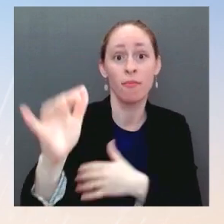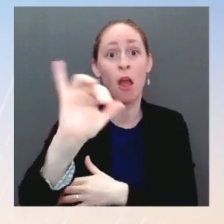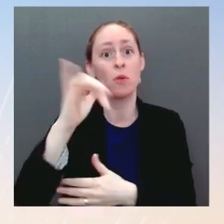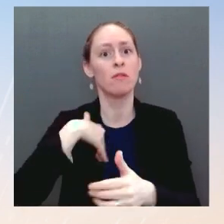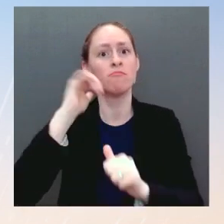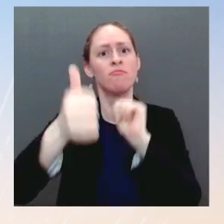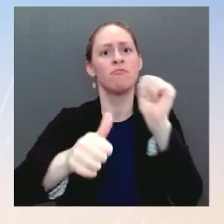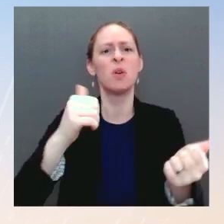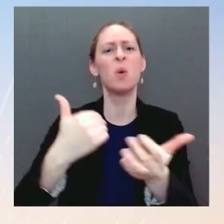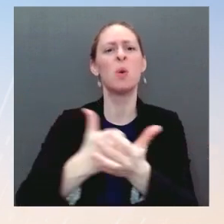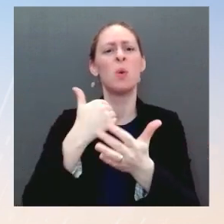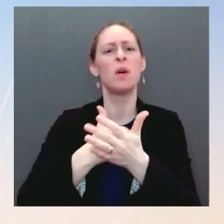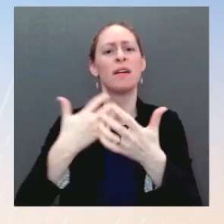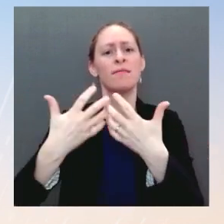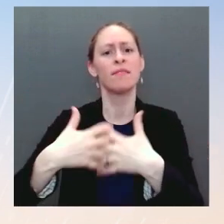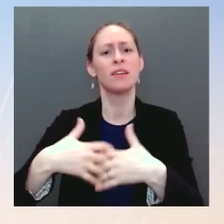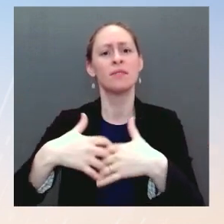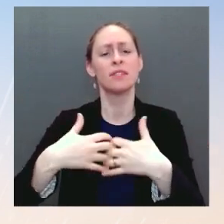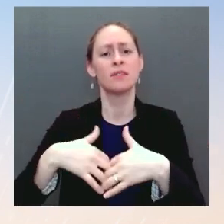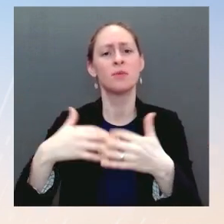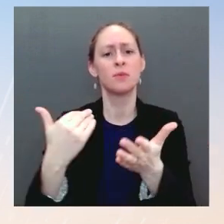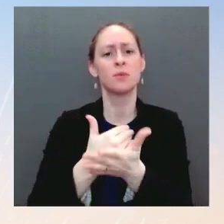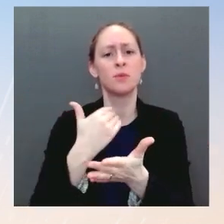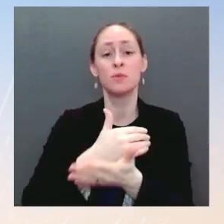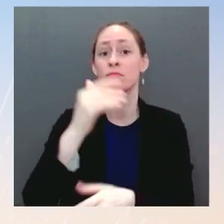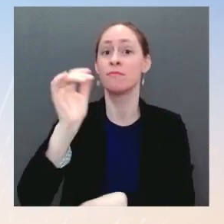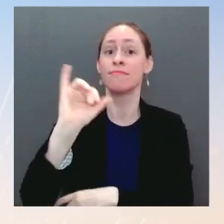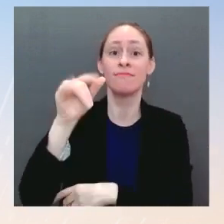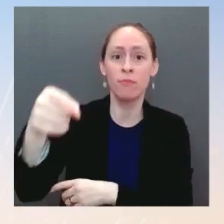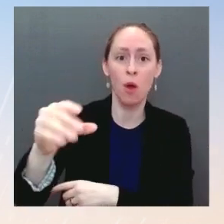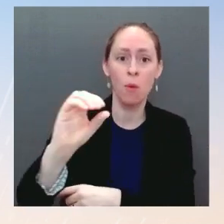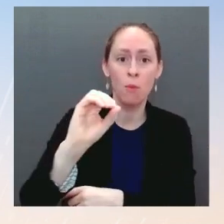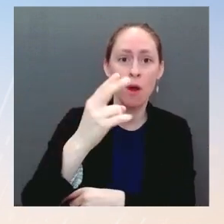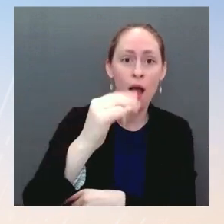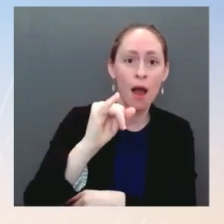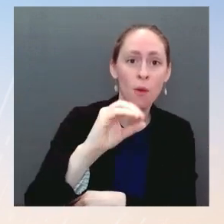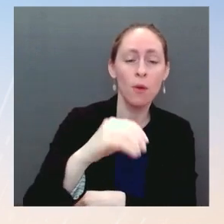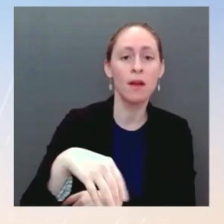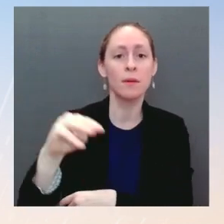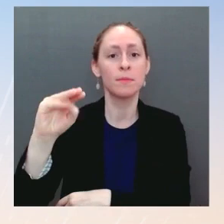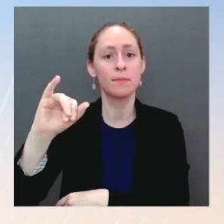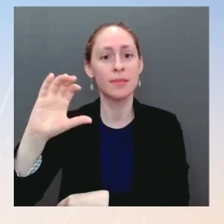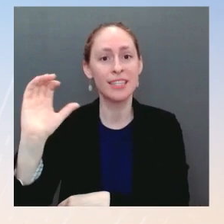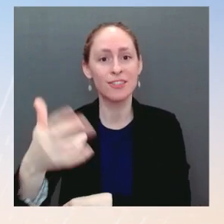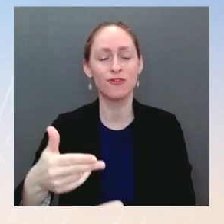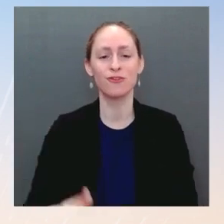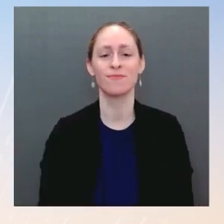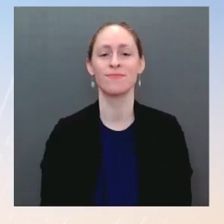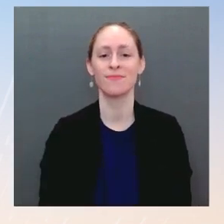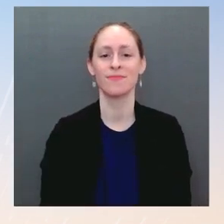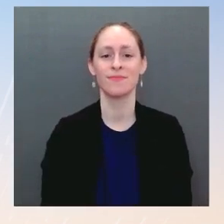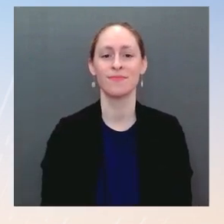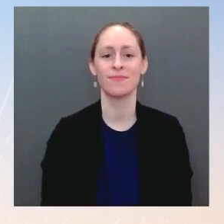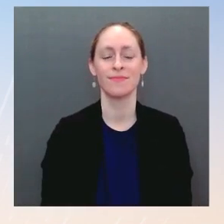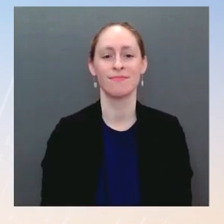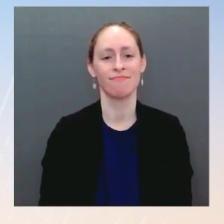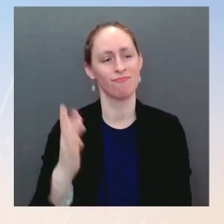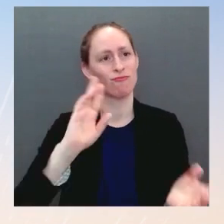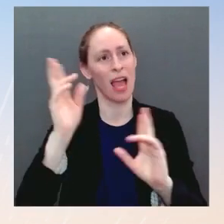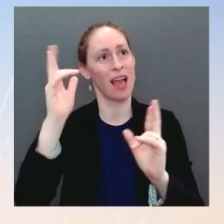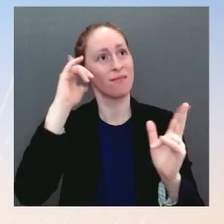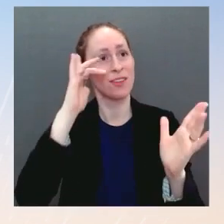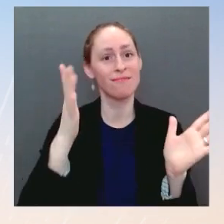in Michigan, we're making the future in America again. The President is going to Pittsburgh tomorrow. Some of you, I'm sure, will be joining him on that trip.